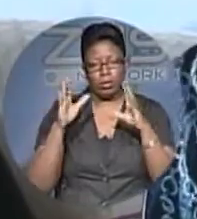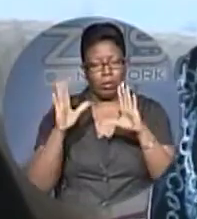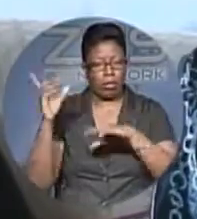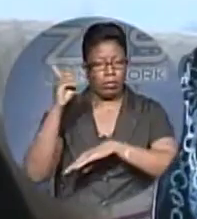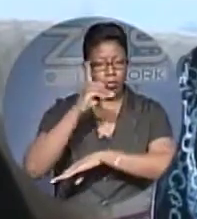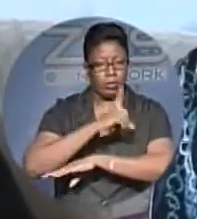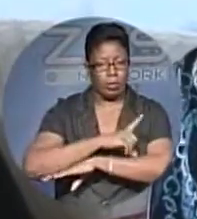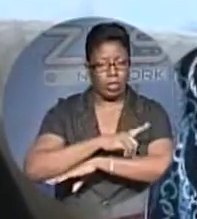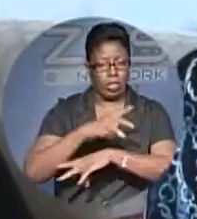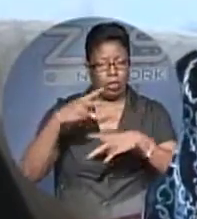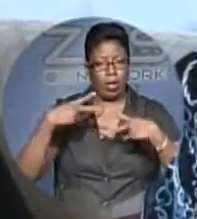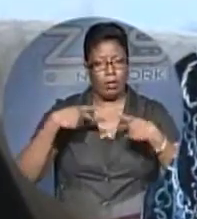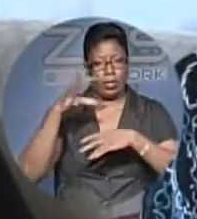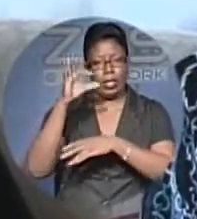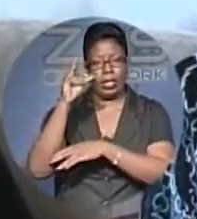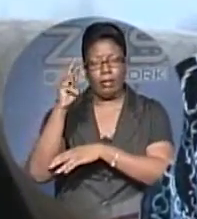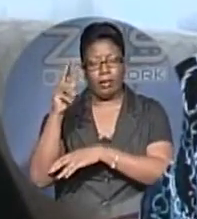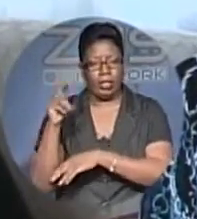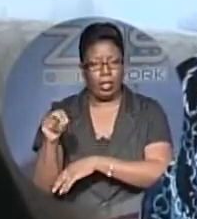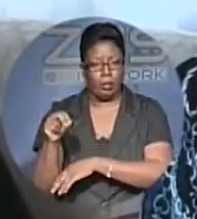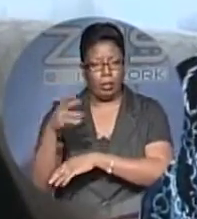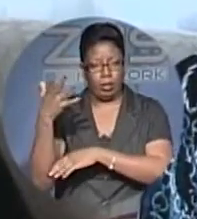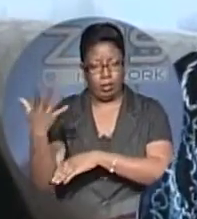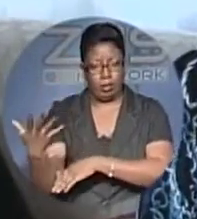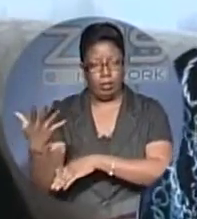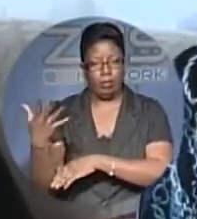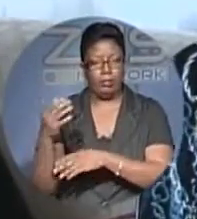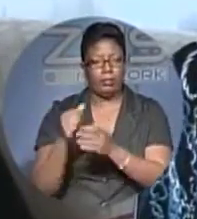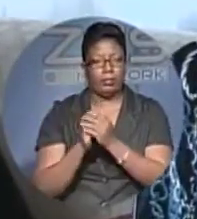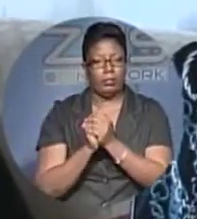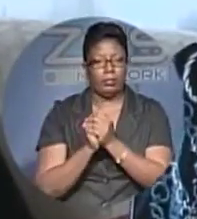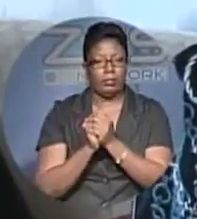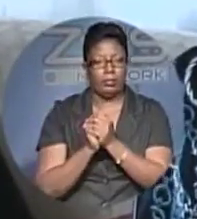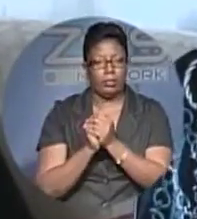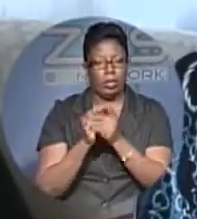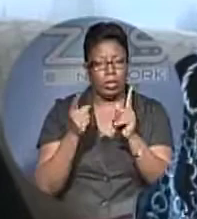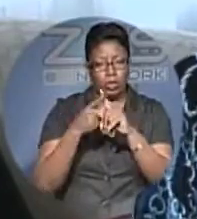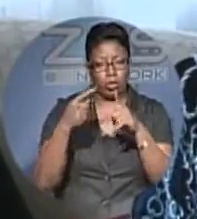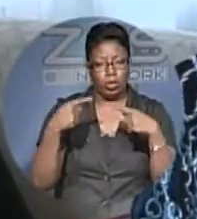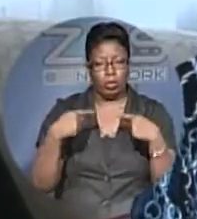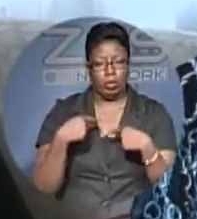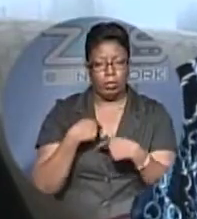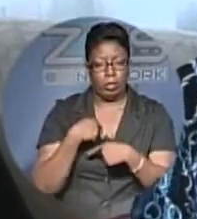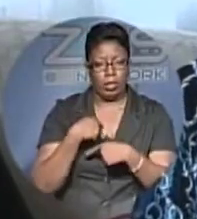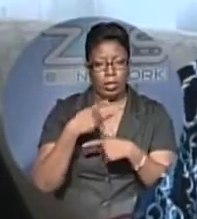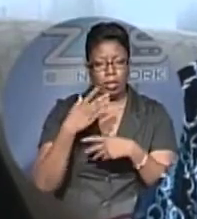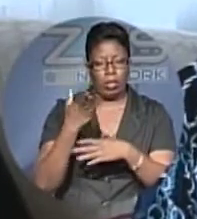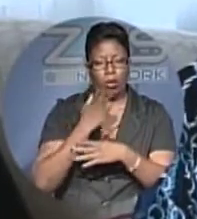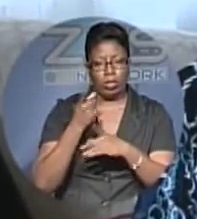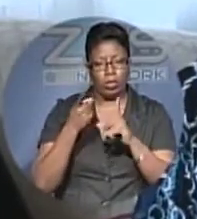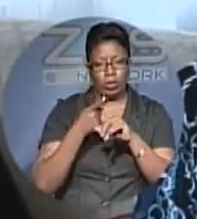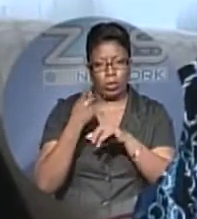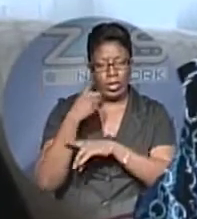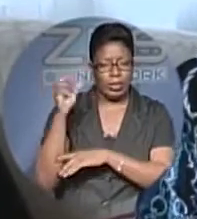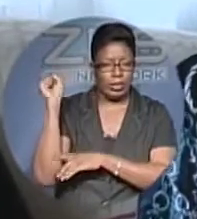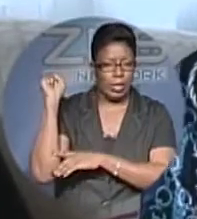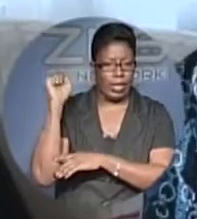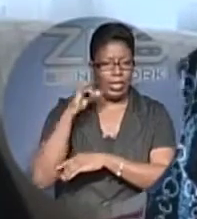You have the FNM party on one hand. To me, it looks like they want to deny it ever happened.